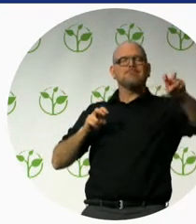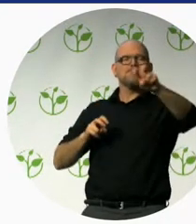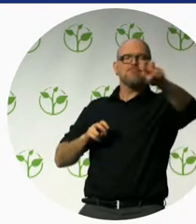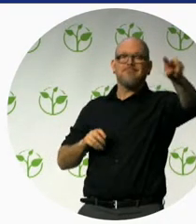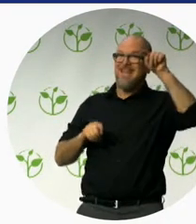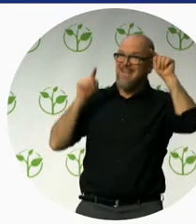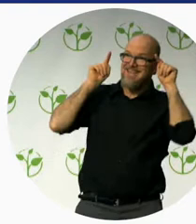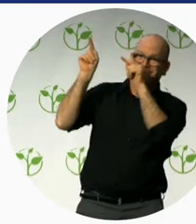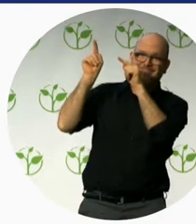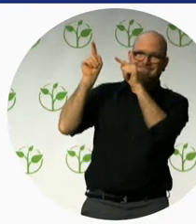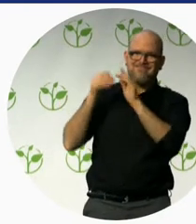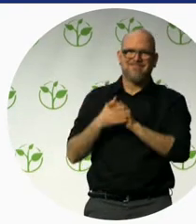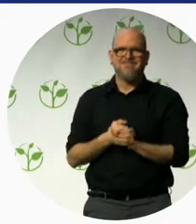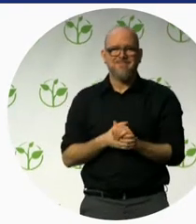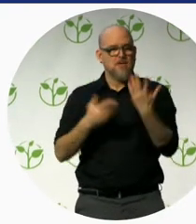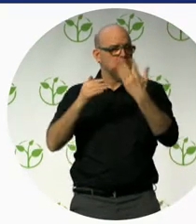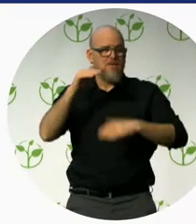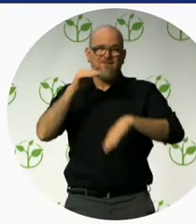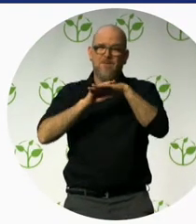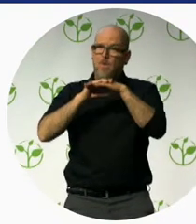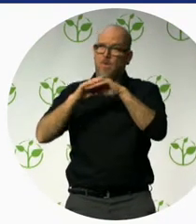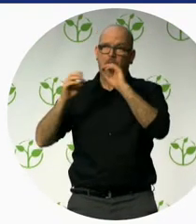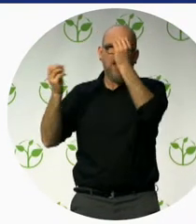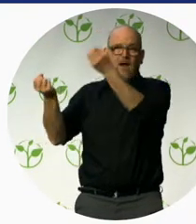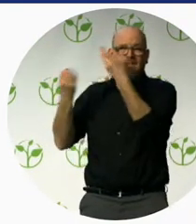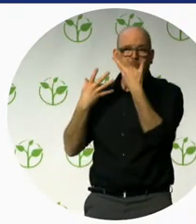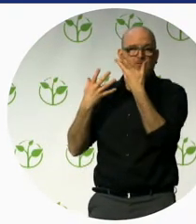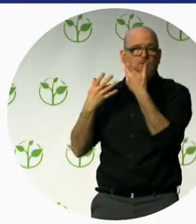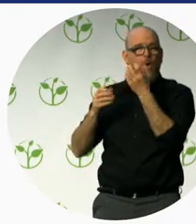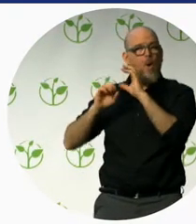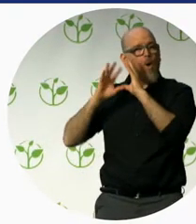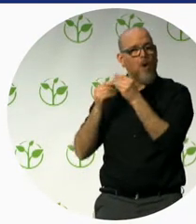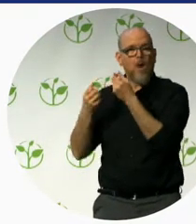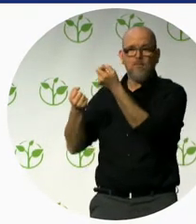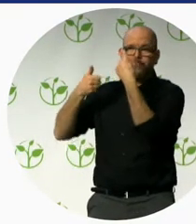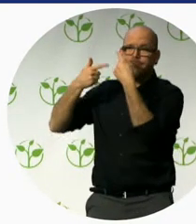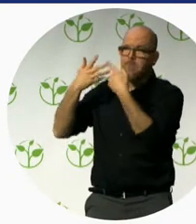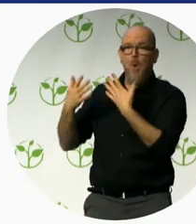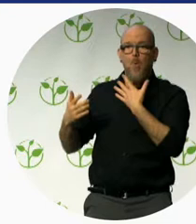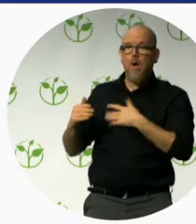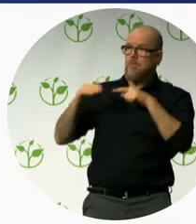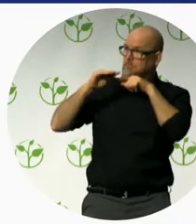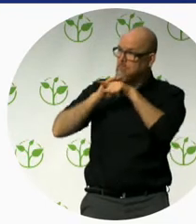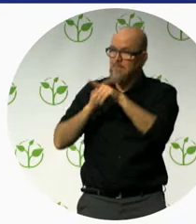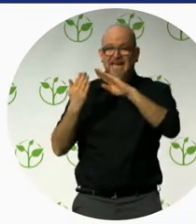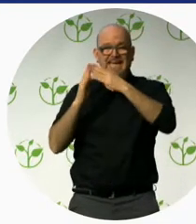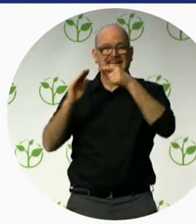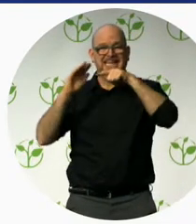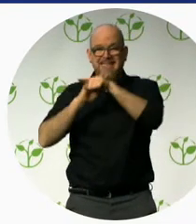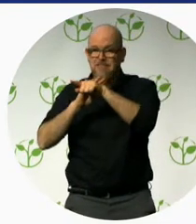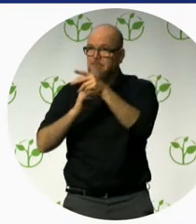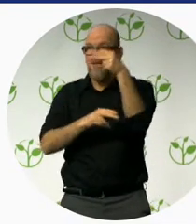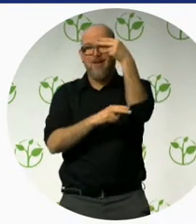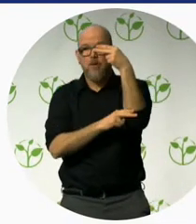all the information you need on places to visit, accommodation, food and drinks, public